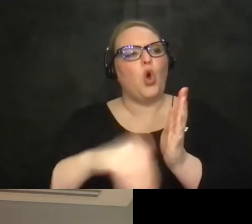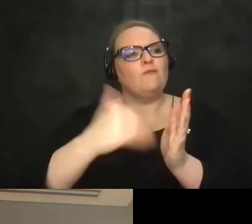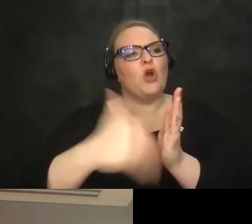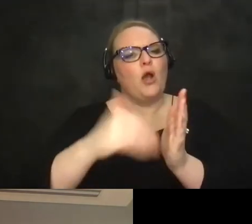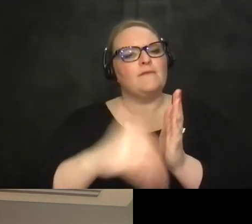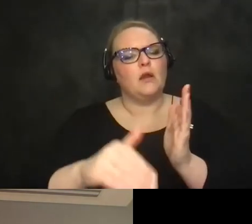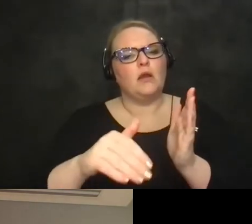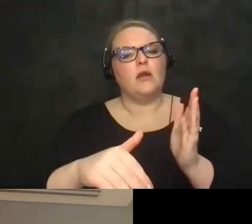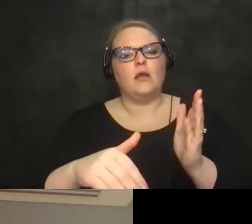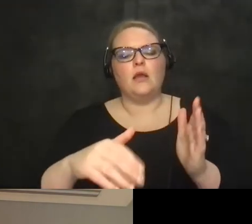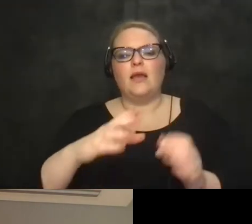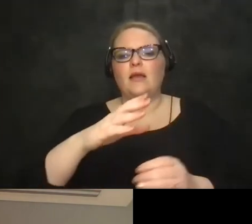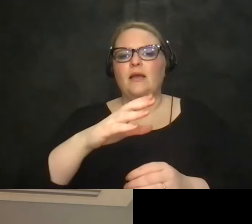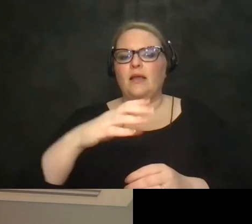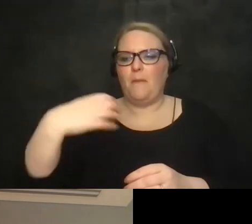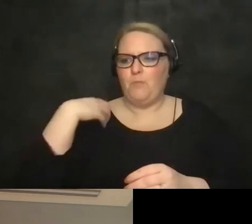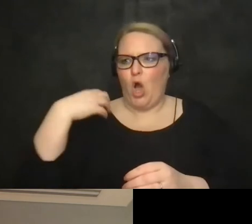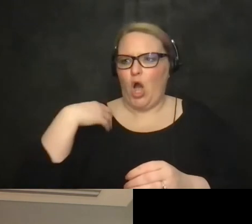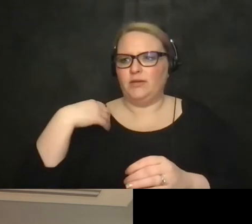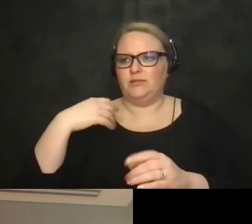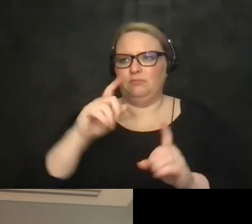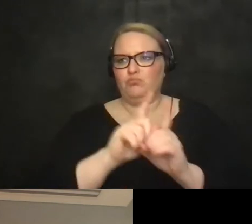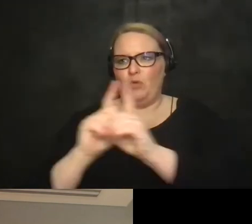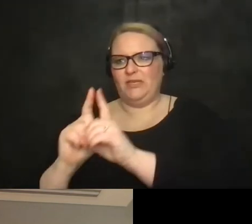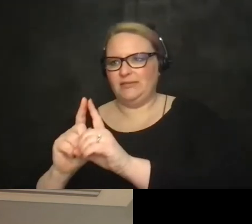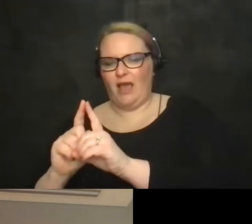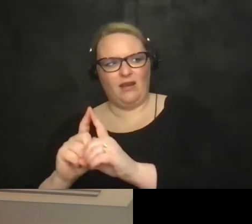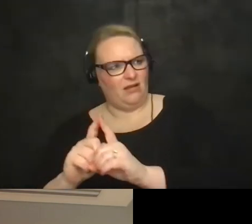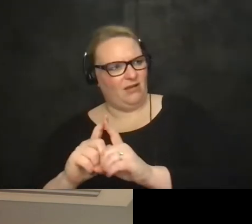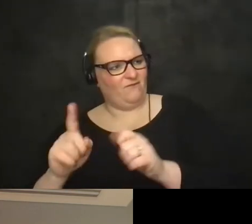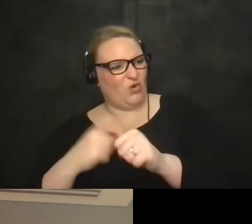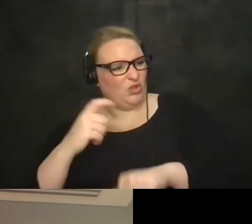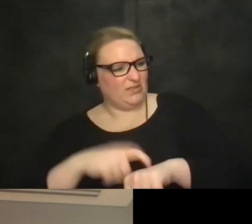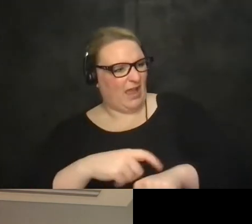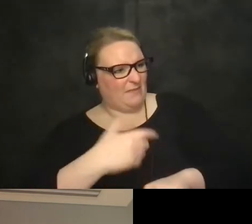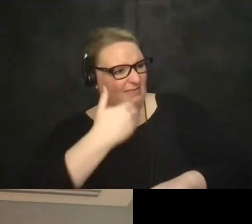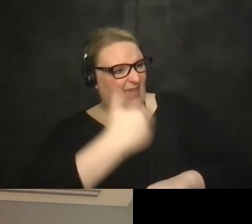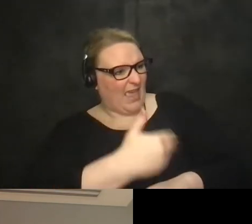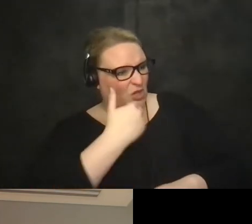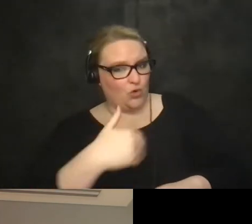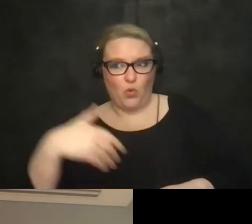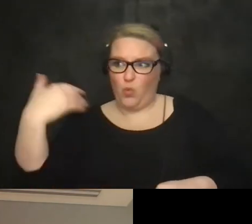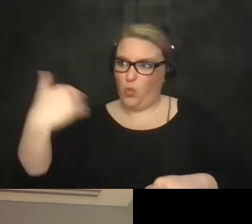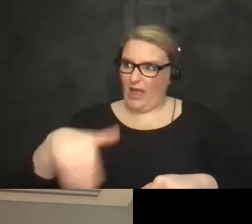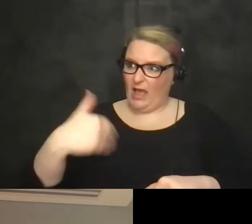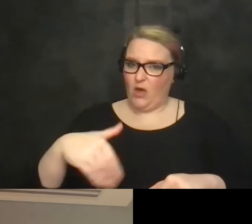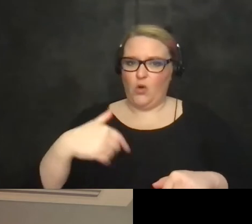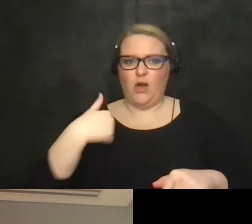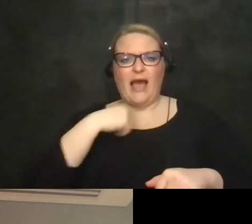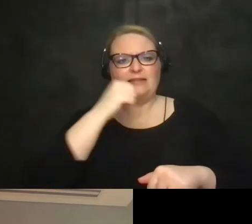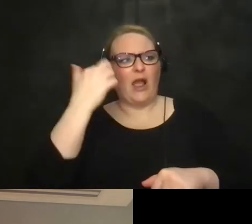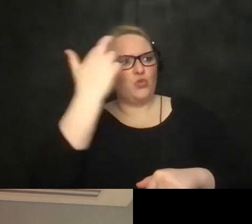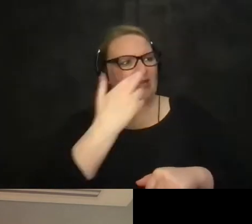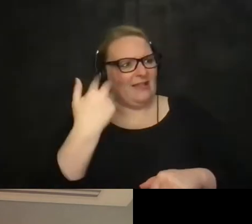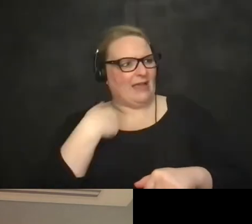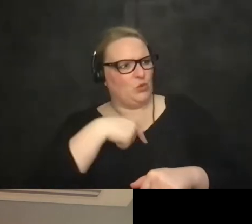i've never had an employer pull me aside before and said thank you i didn't realize how much you know we needed this role